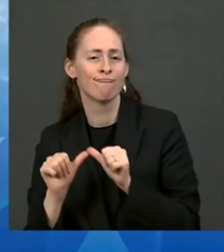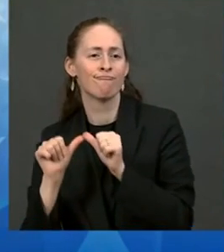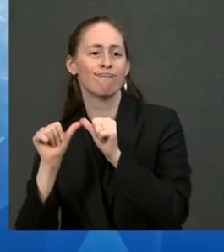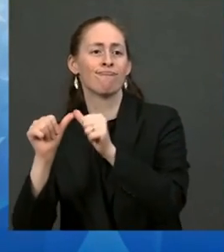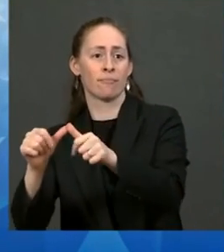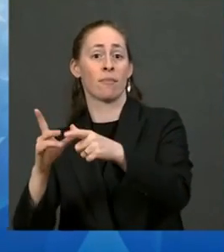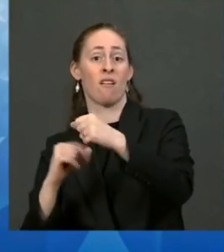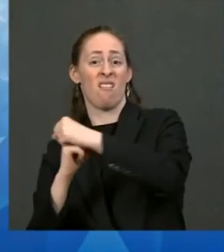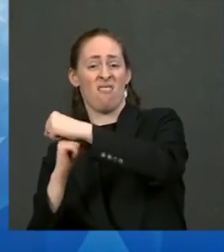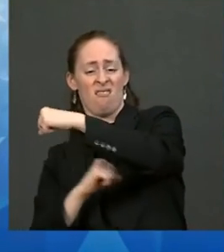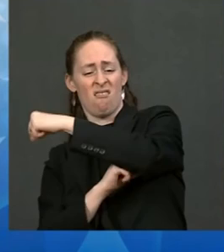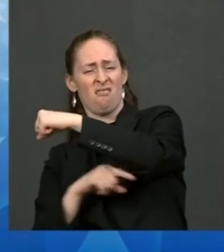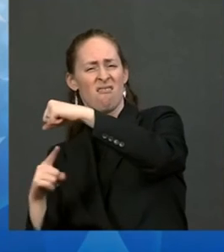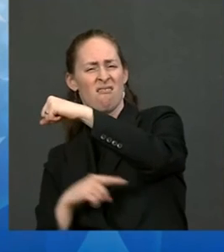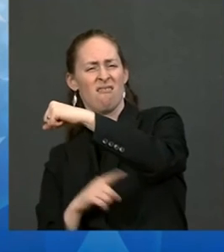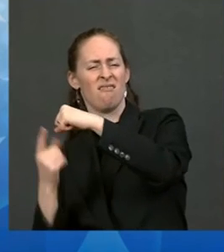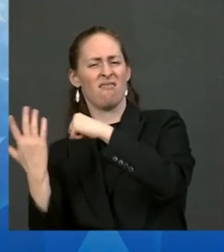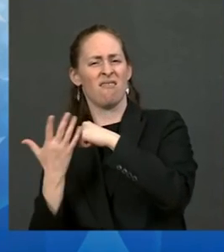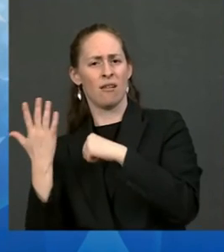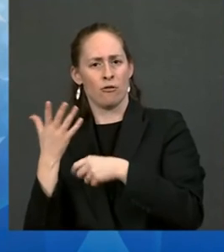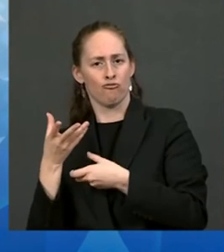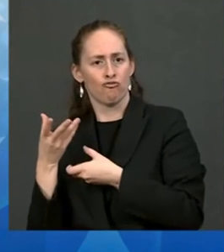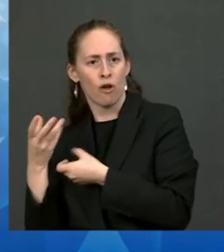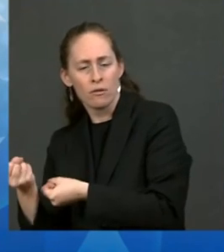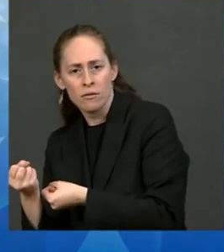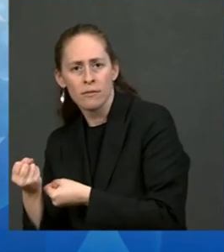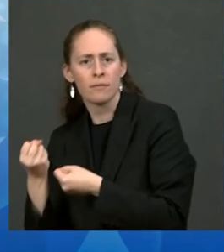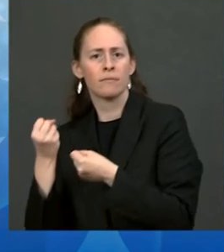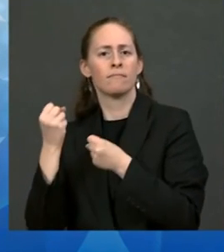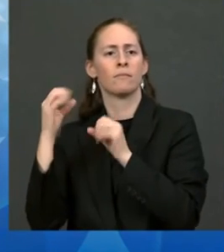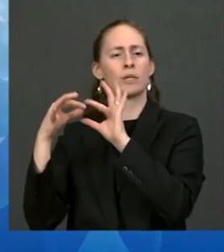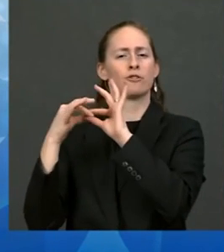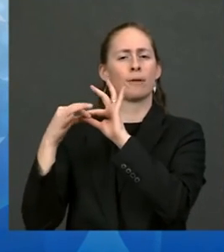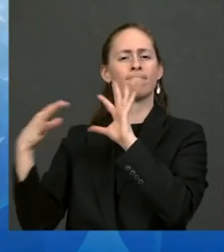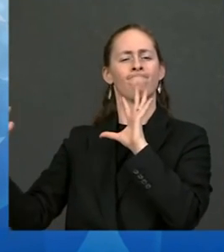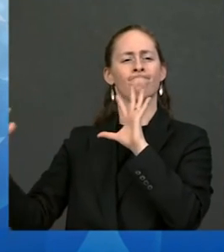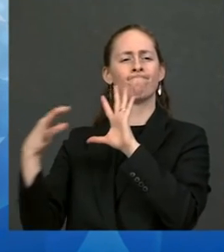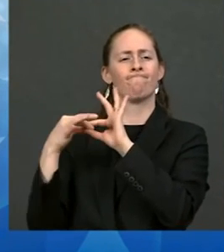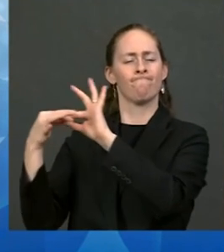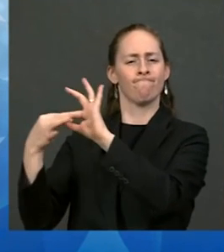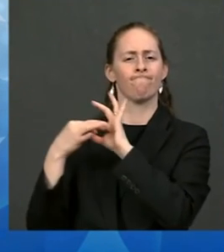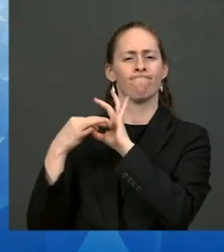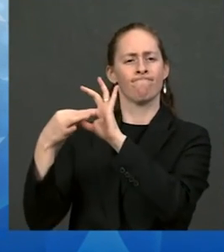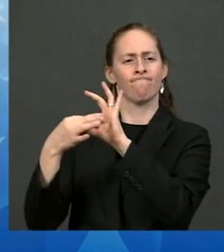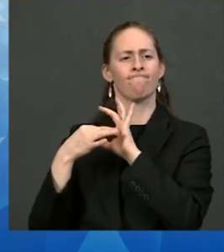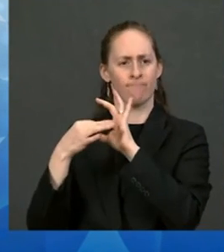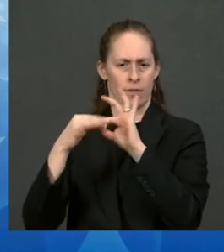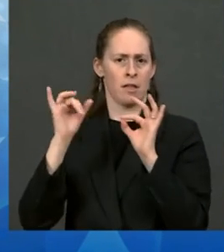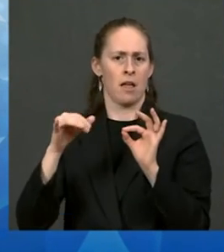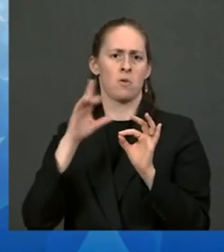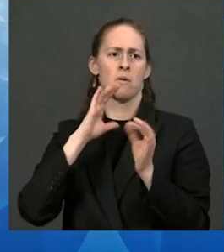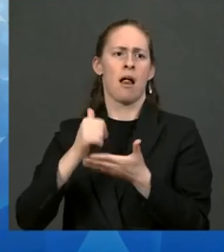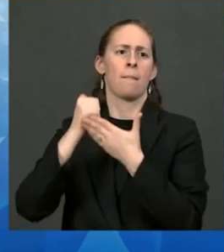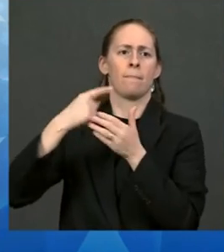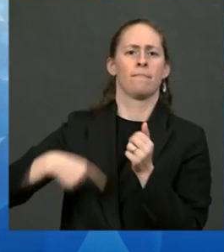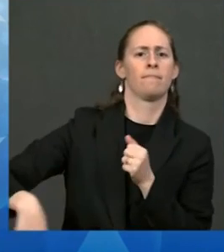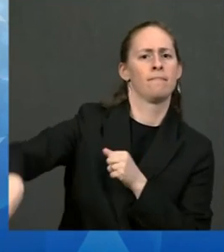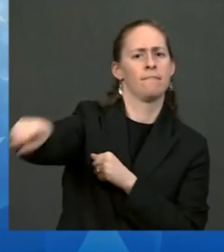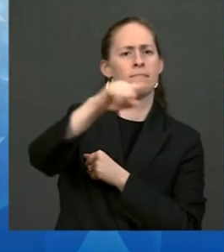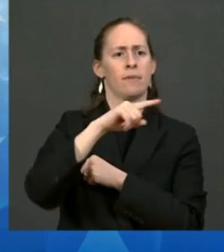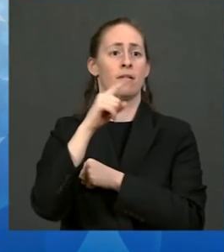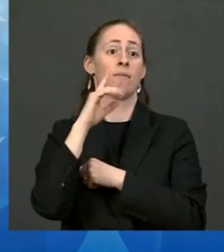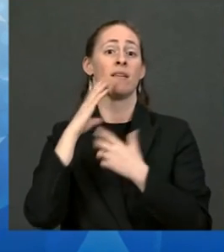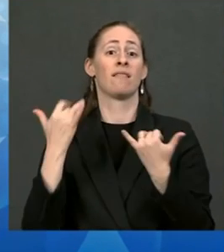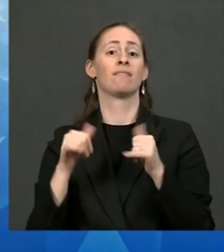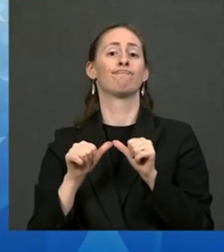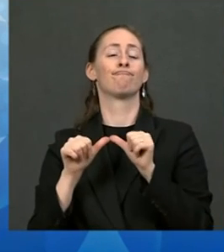the relationships we nurture, and the commitments to ensuring that our communities have a bright future for generations to